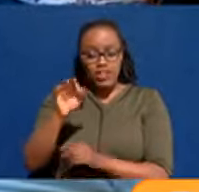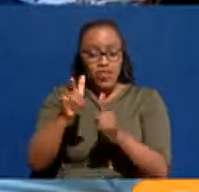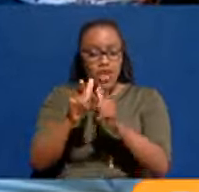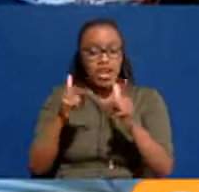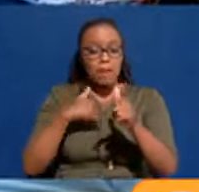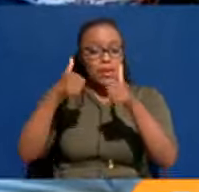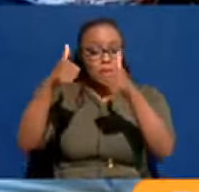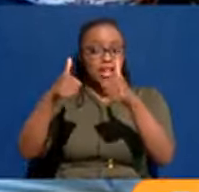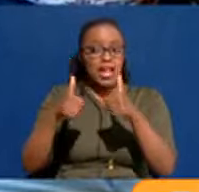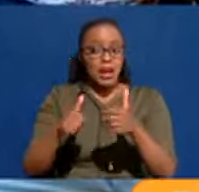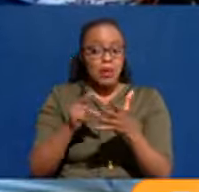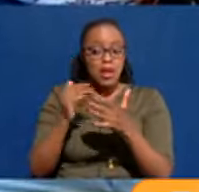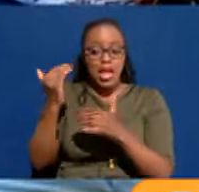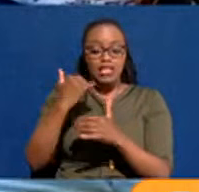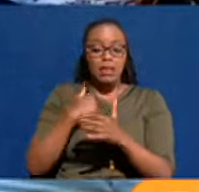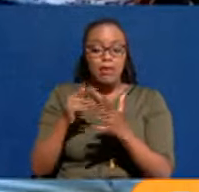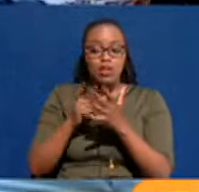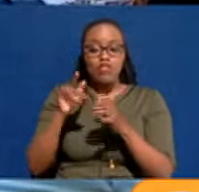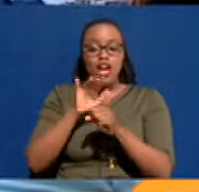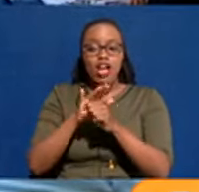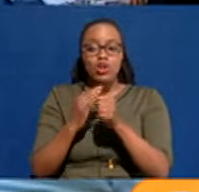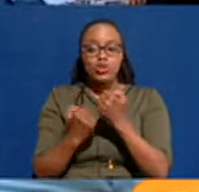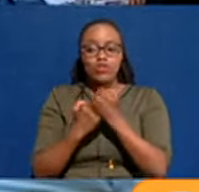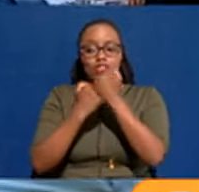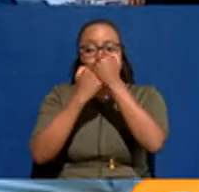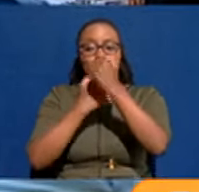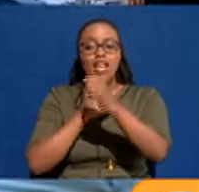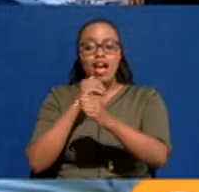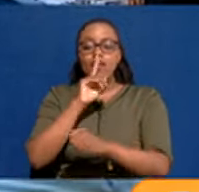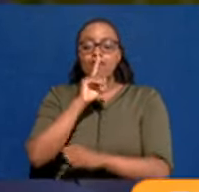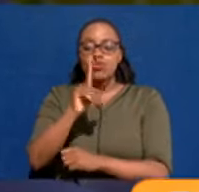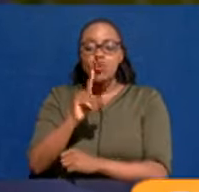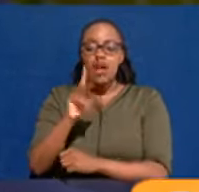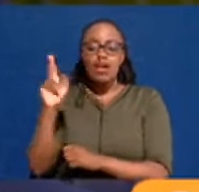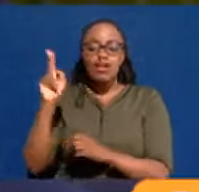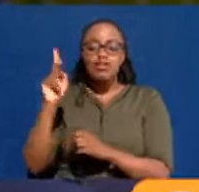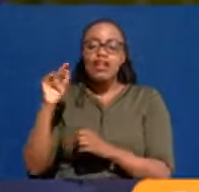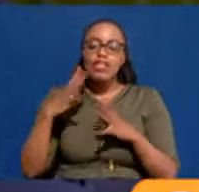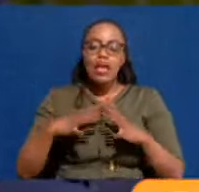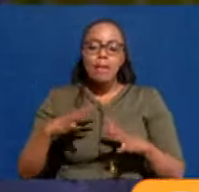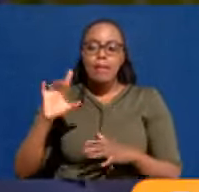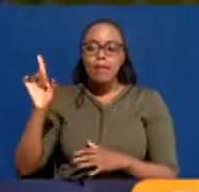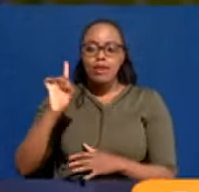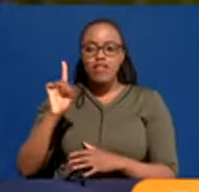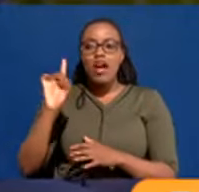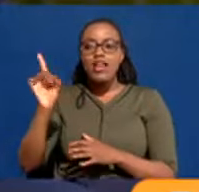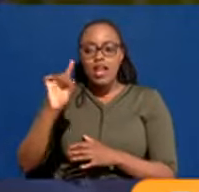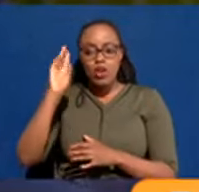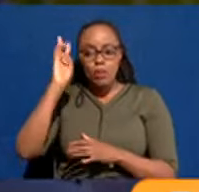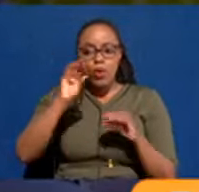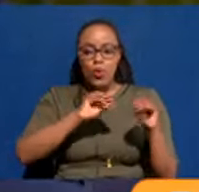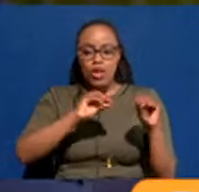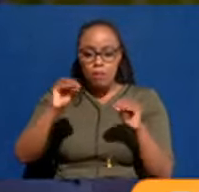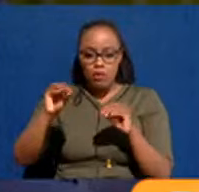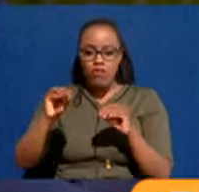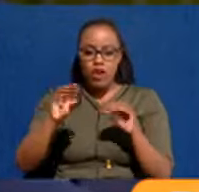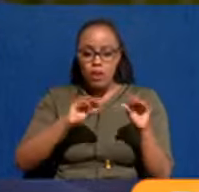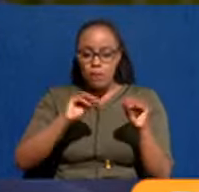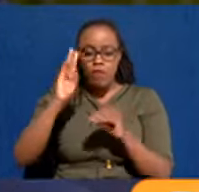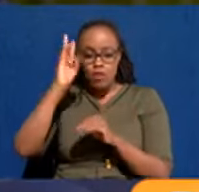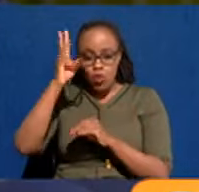advertising. But a lot of support is coming in. And I want to assure the people of Nairobi that Nairobi will move. We'll have a mobile